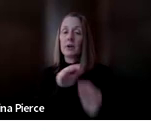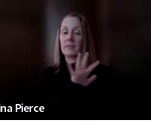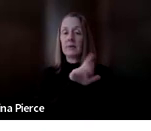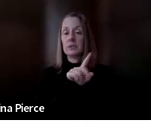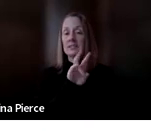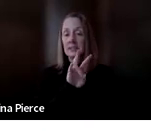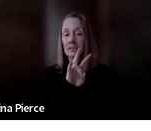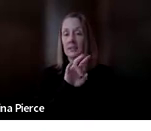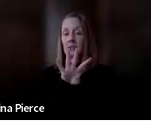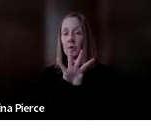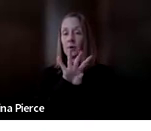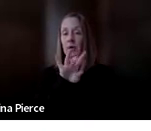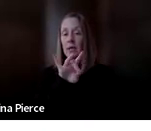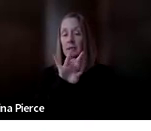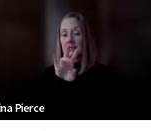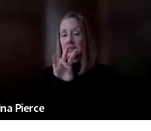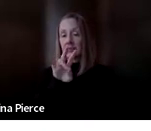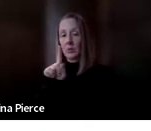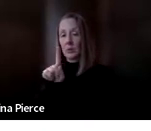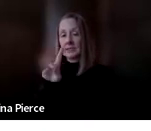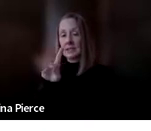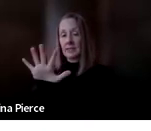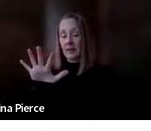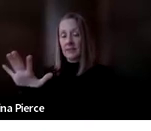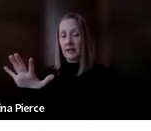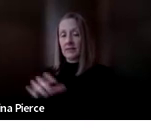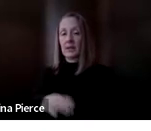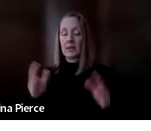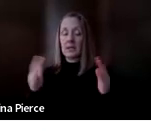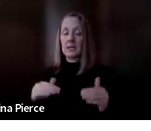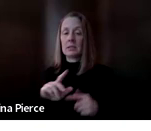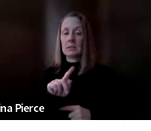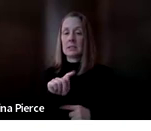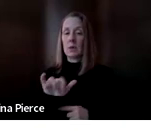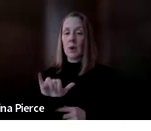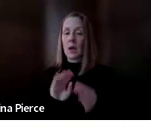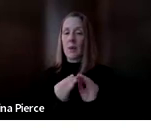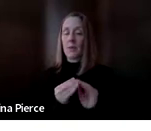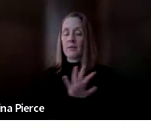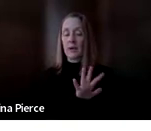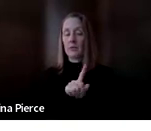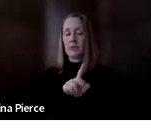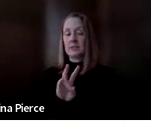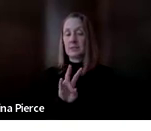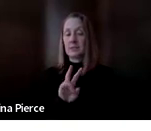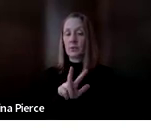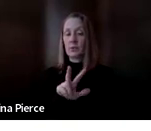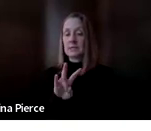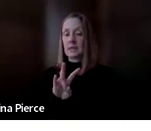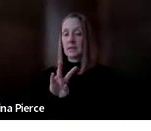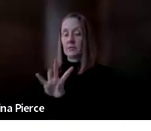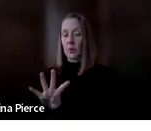-487-1755 and a tty number of 517-374